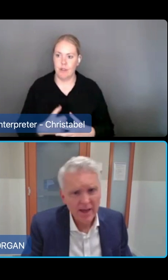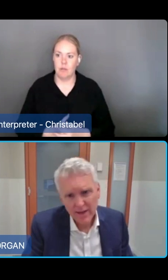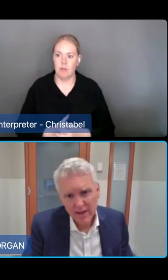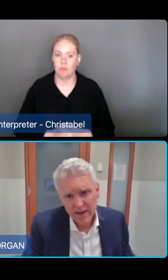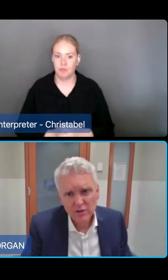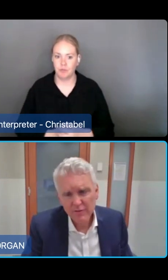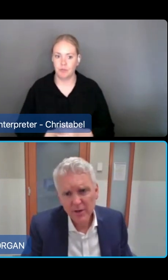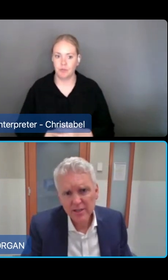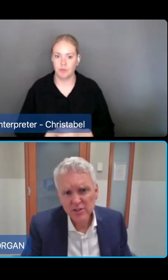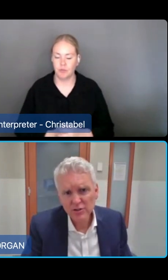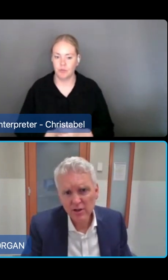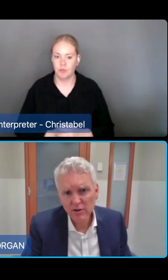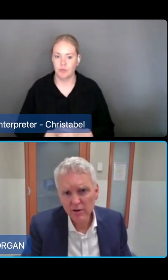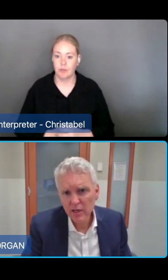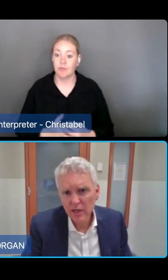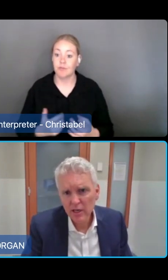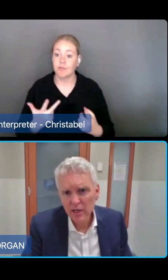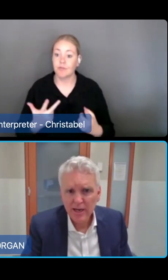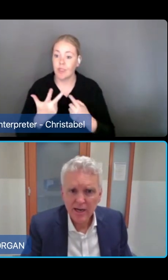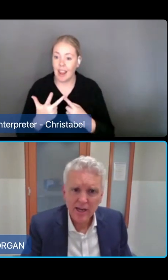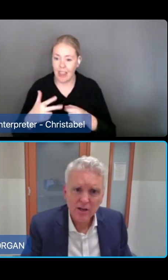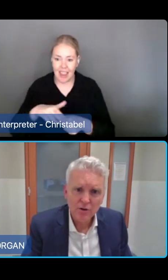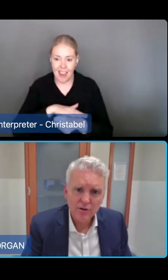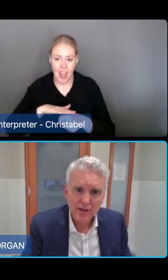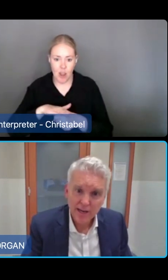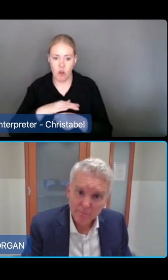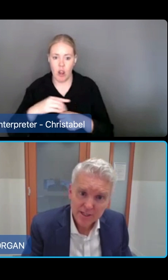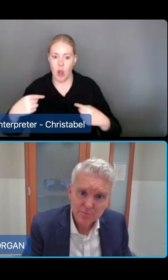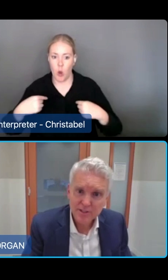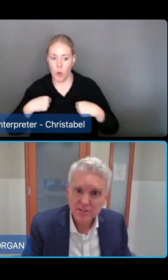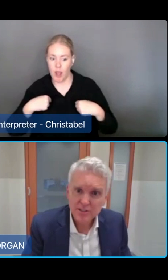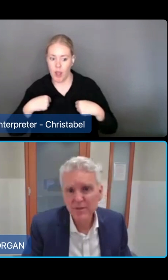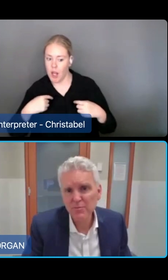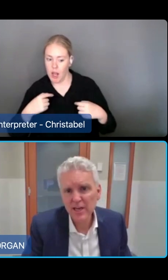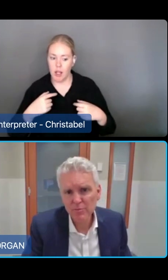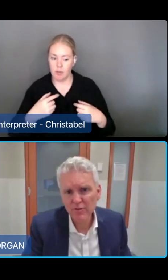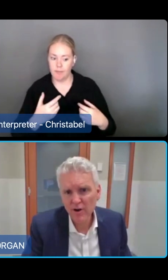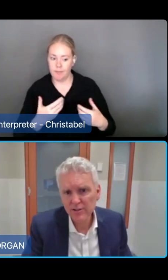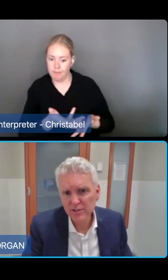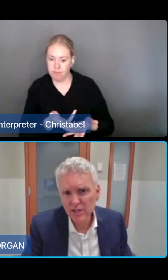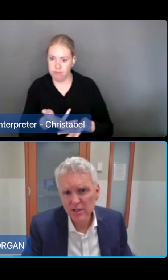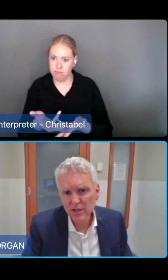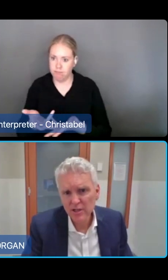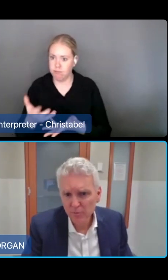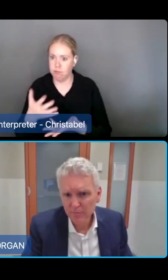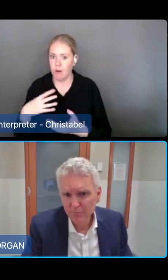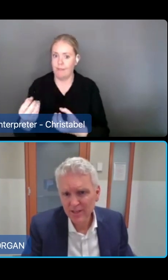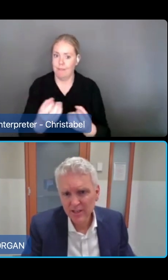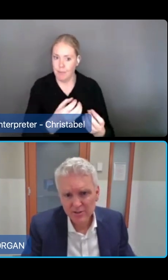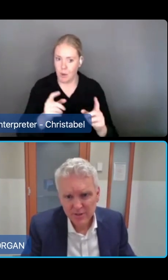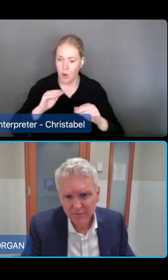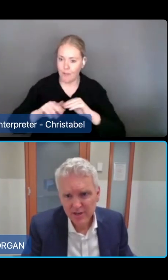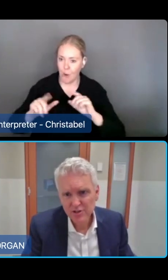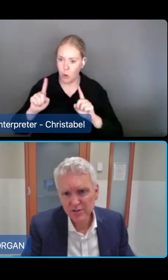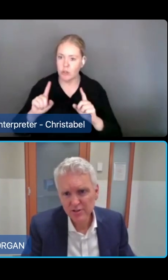Other areas that we've been consulting on include care management. So we've been speaking with providers to determine